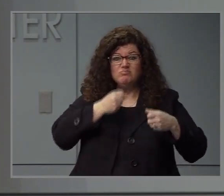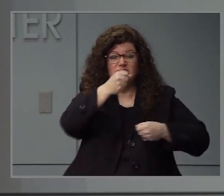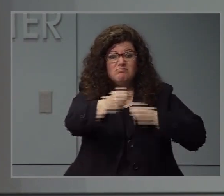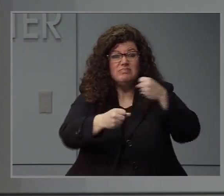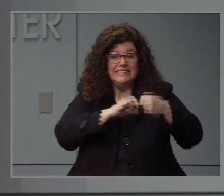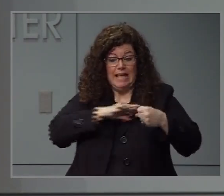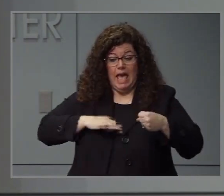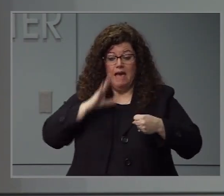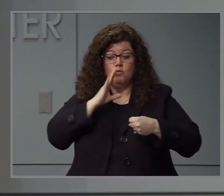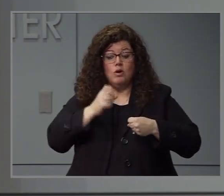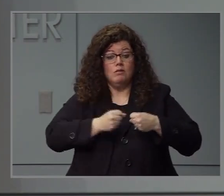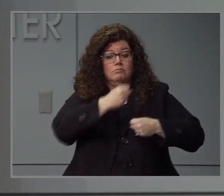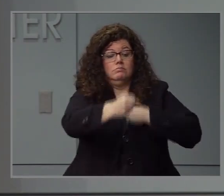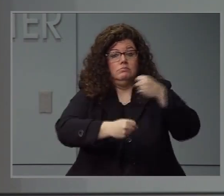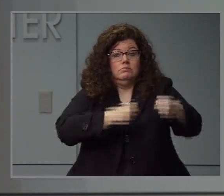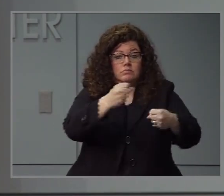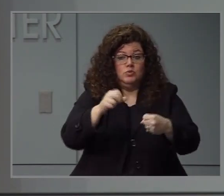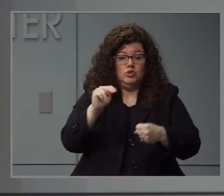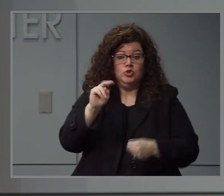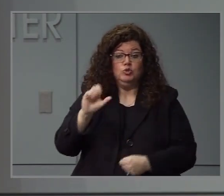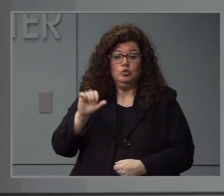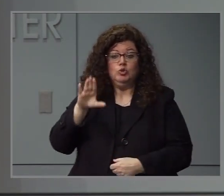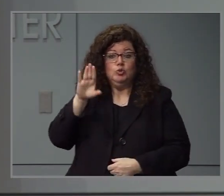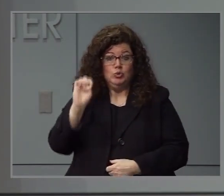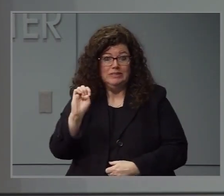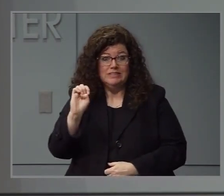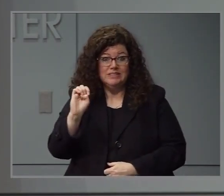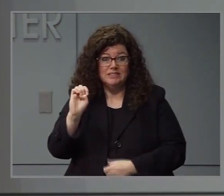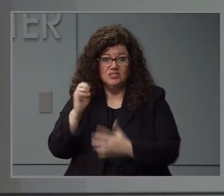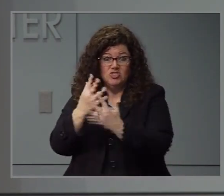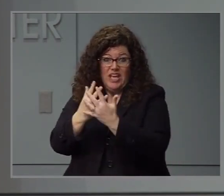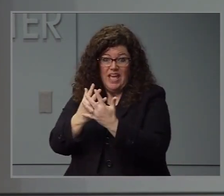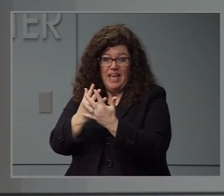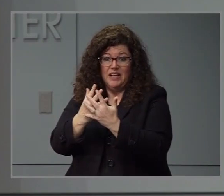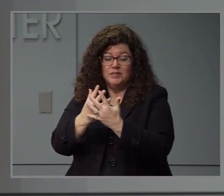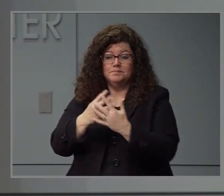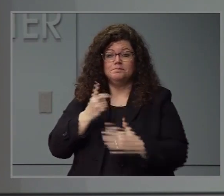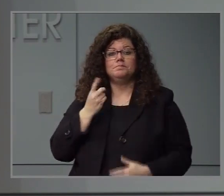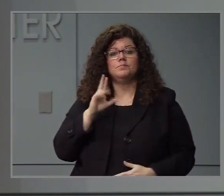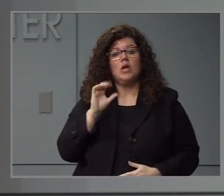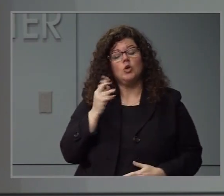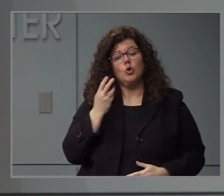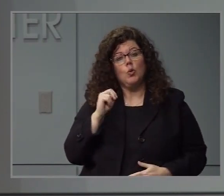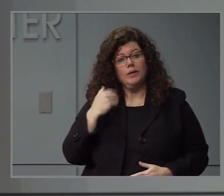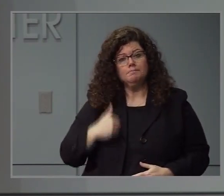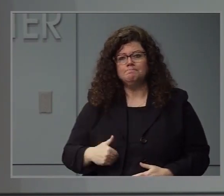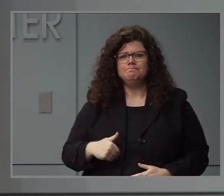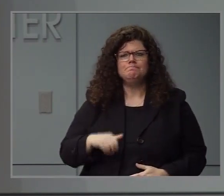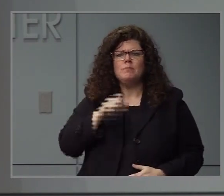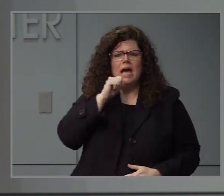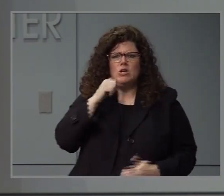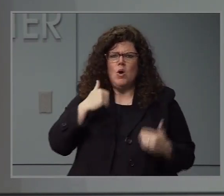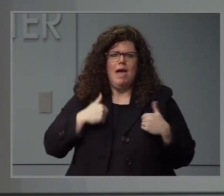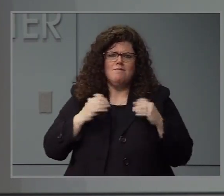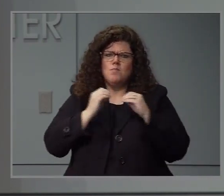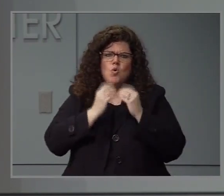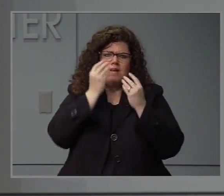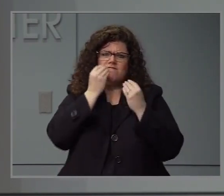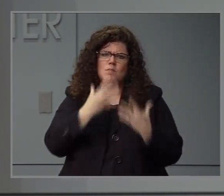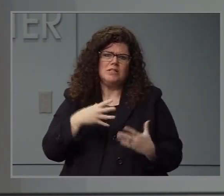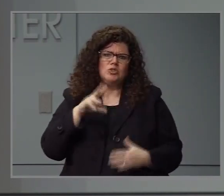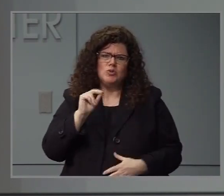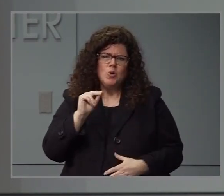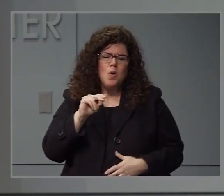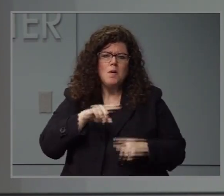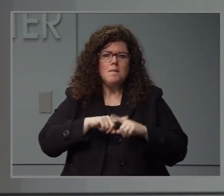you. Andrea, thanks for that question. And I unfortunately don't have the details on the News Correctional Facility, but we'd be